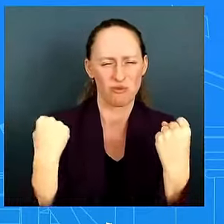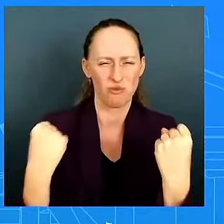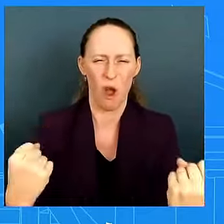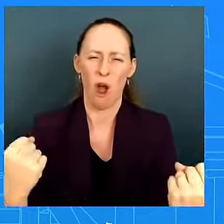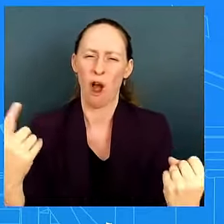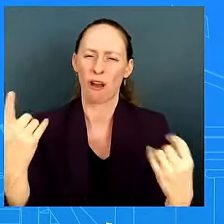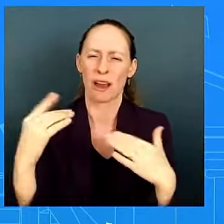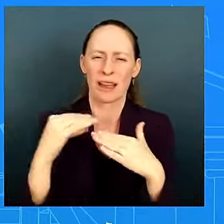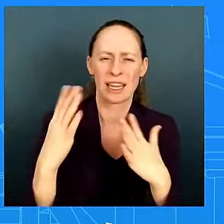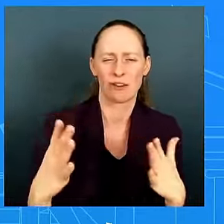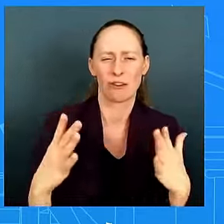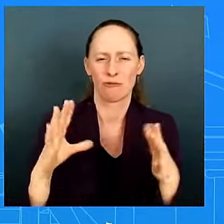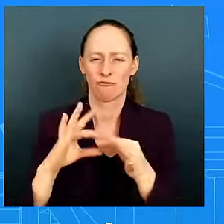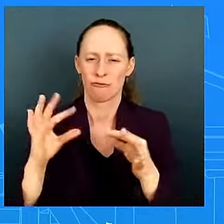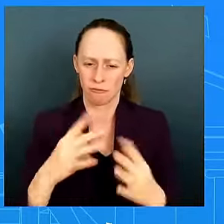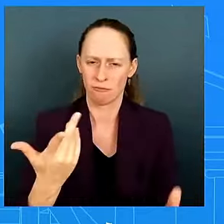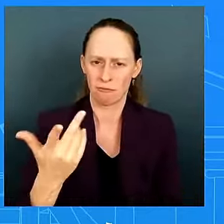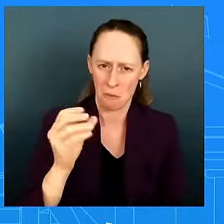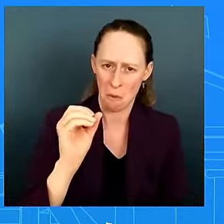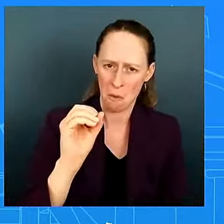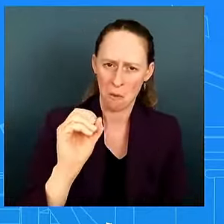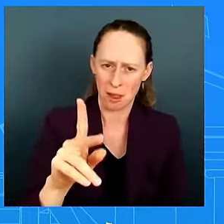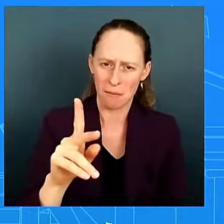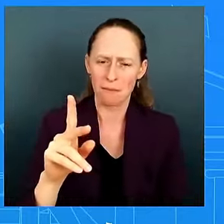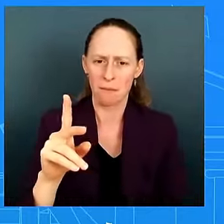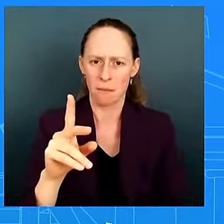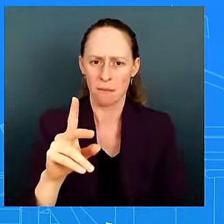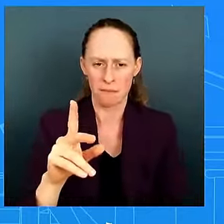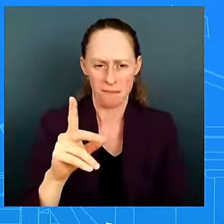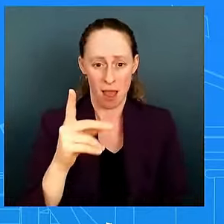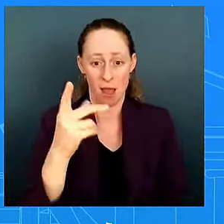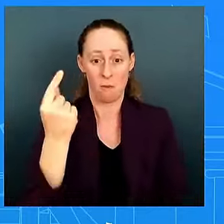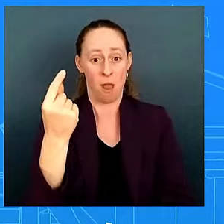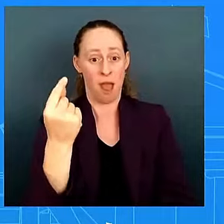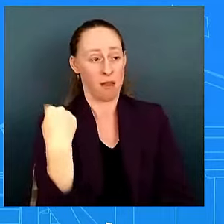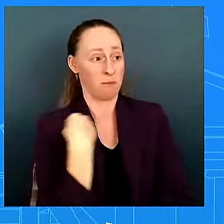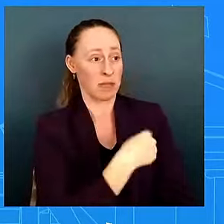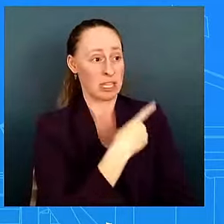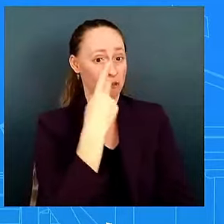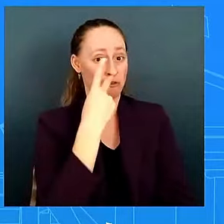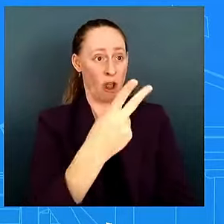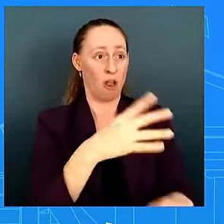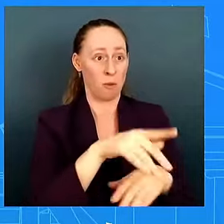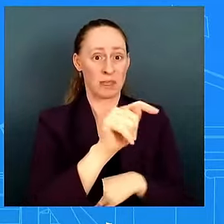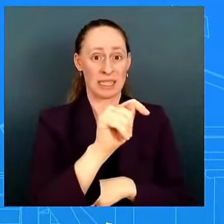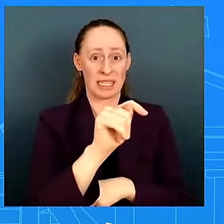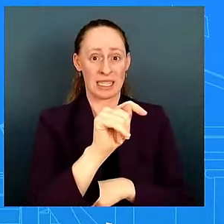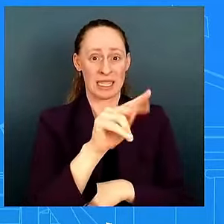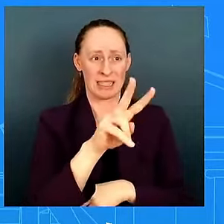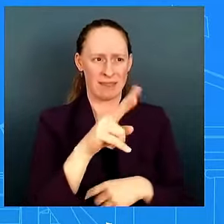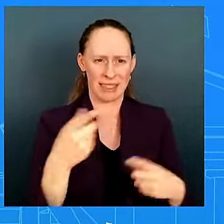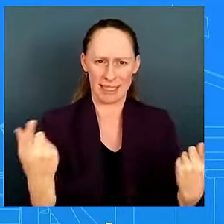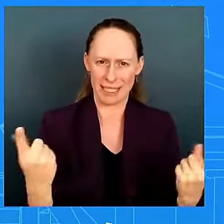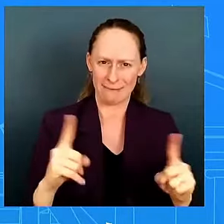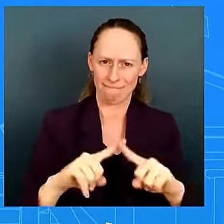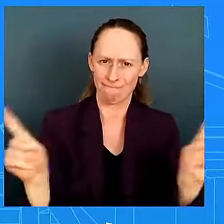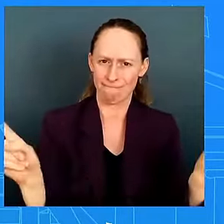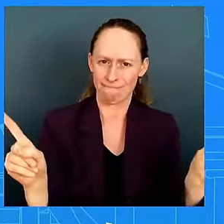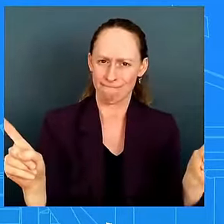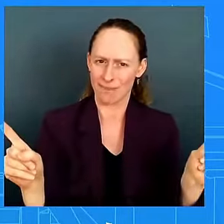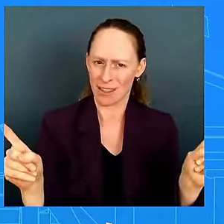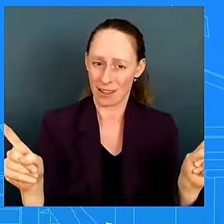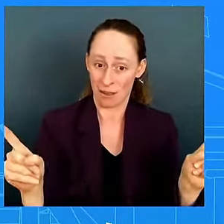describe him very differently than what people saw how do you reconcile those two versions of of a